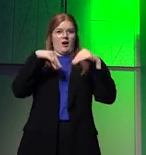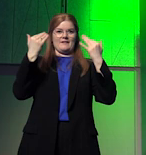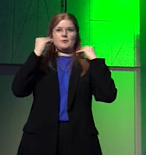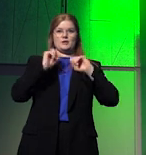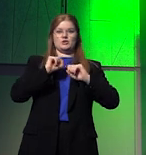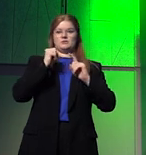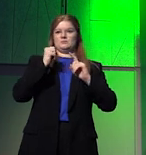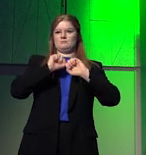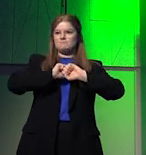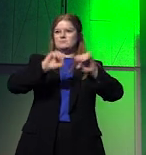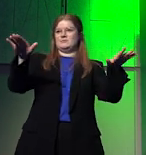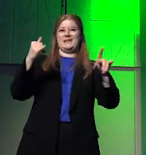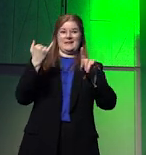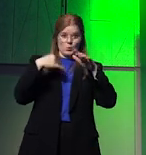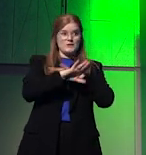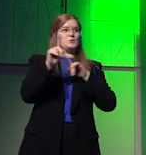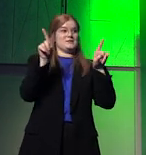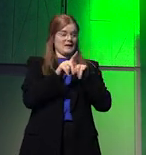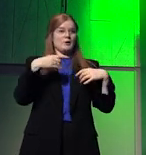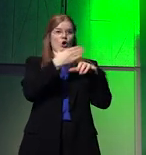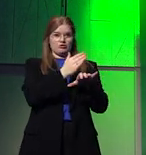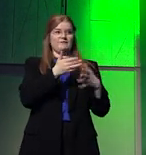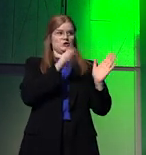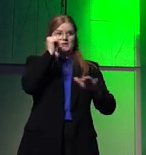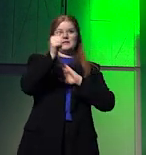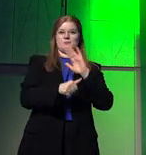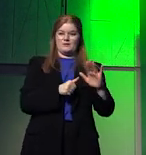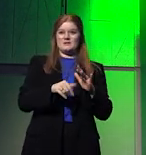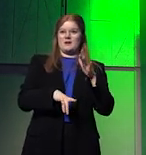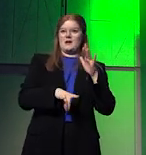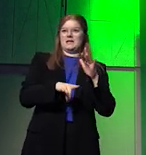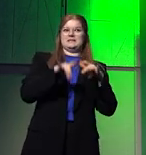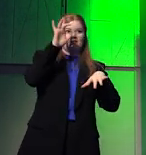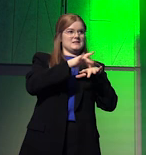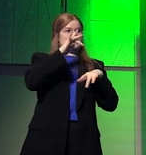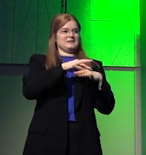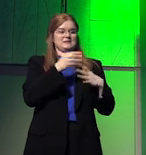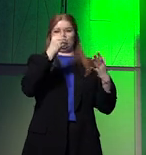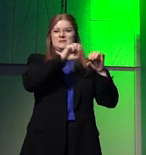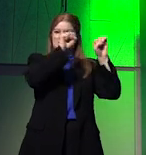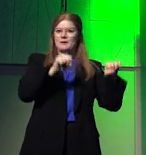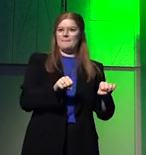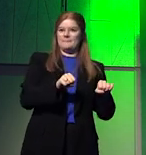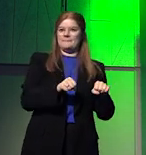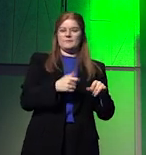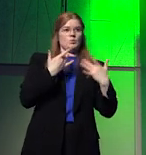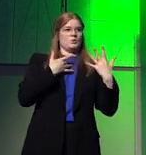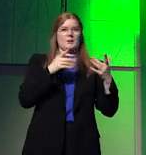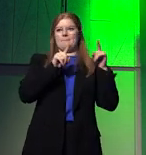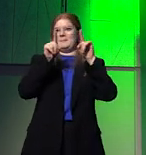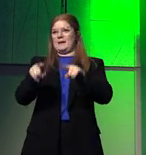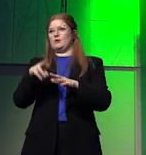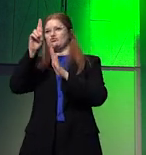campaigns into the same countries that experienced high fragility with a narrative blaming sanctions